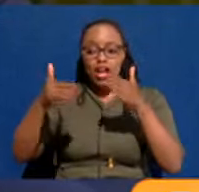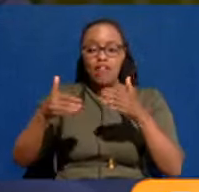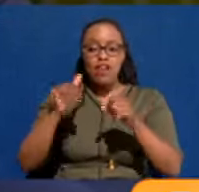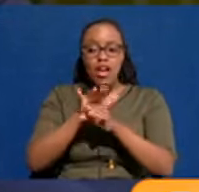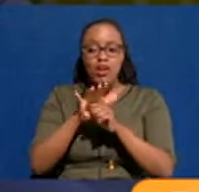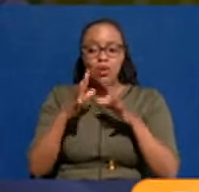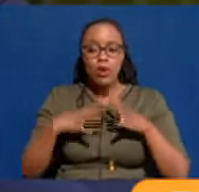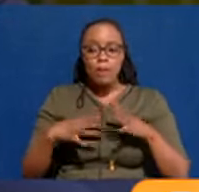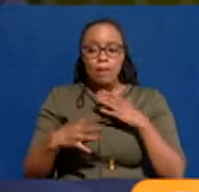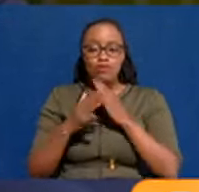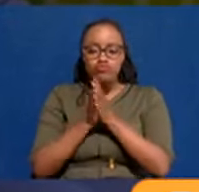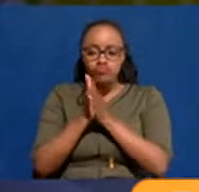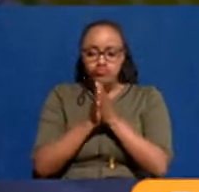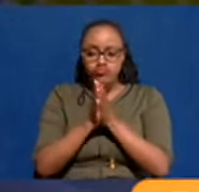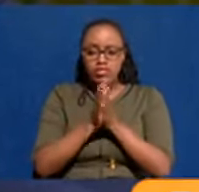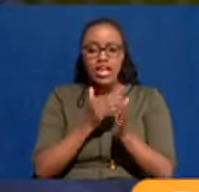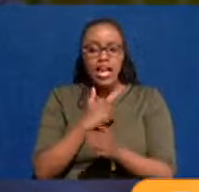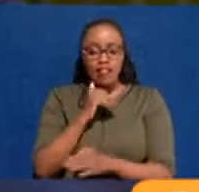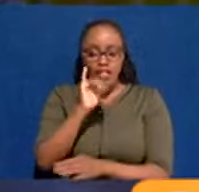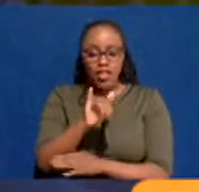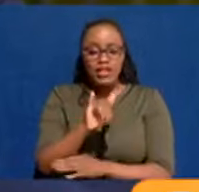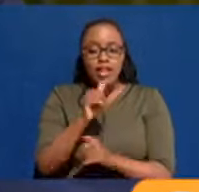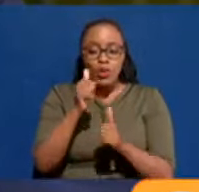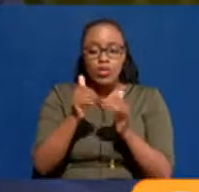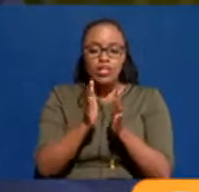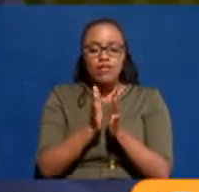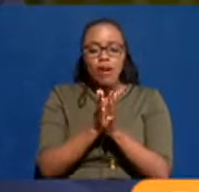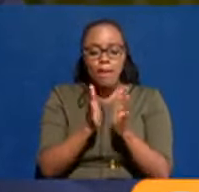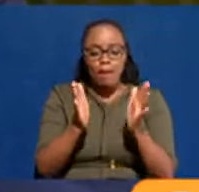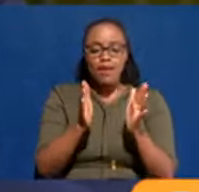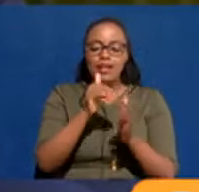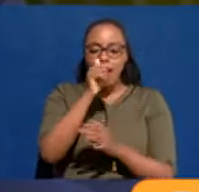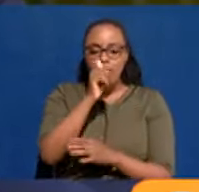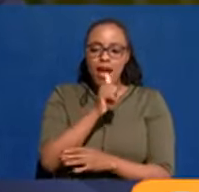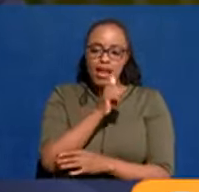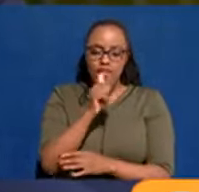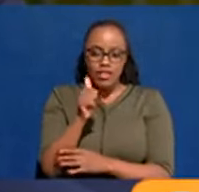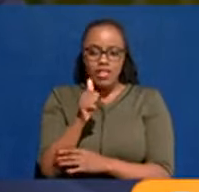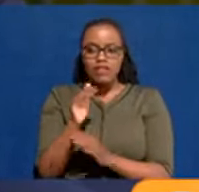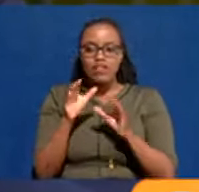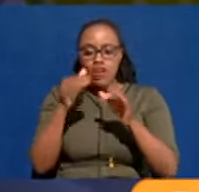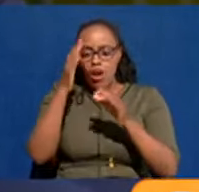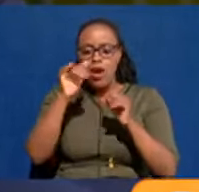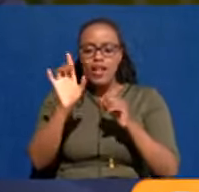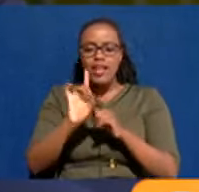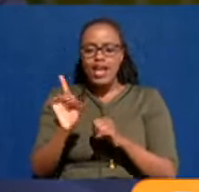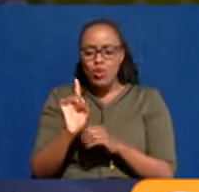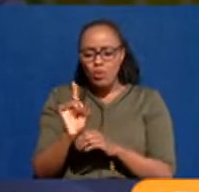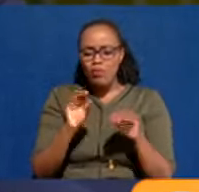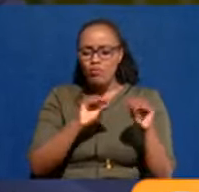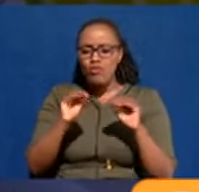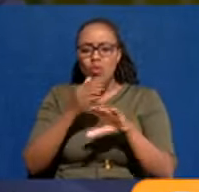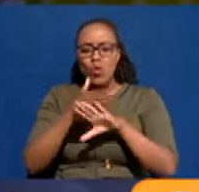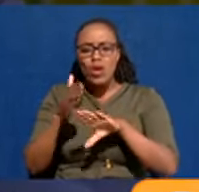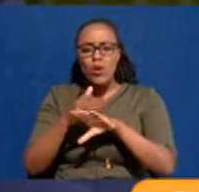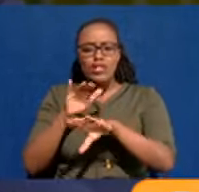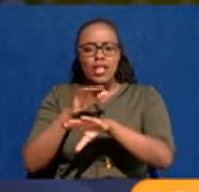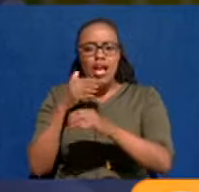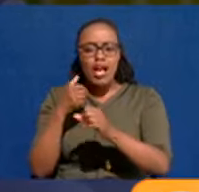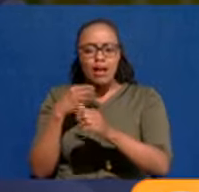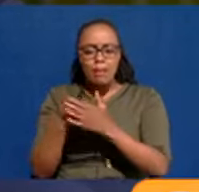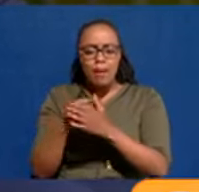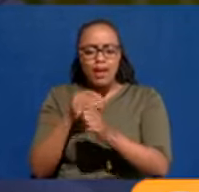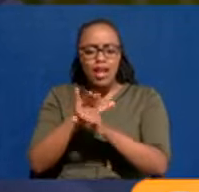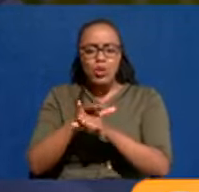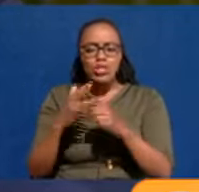Many people are interested in doing the PPP for that, which is public-private partnerships. So at Nairobi can move. You know, we waste so much money stuck in